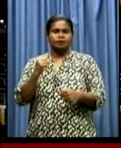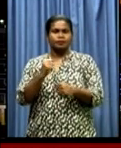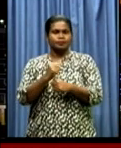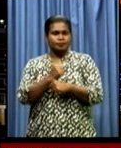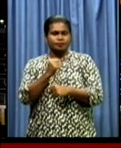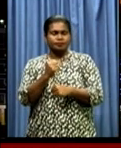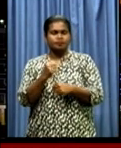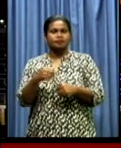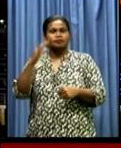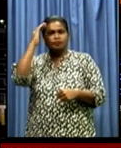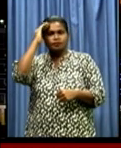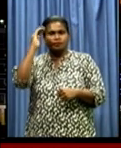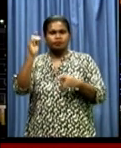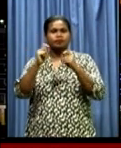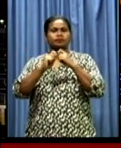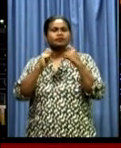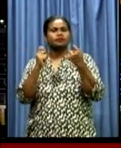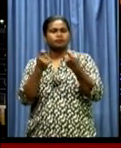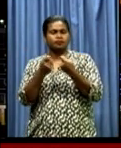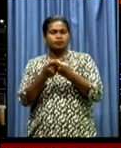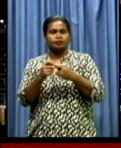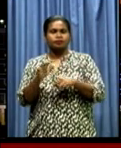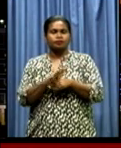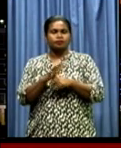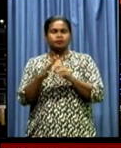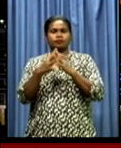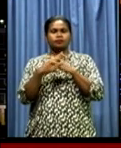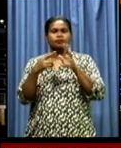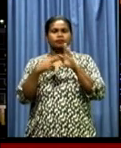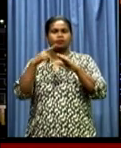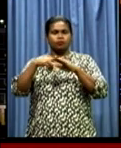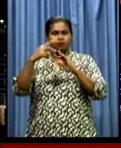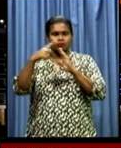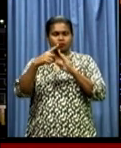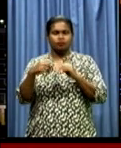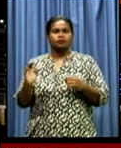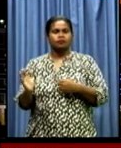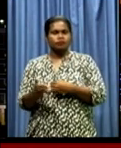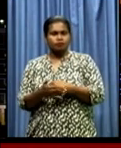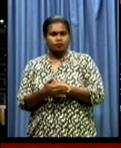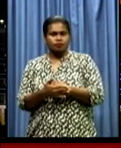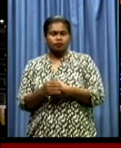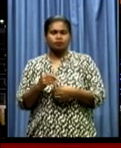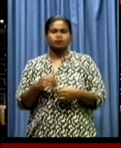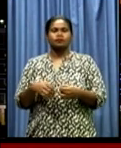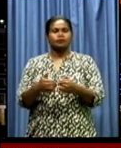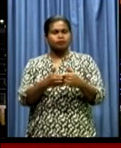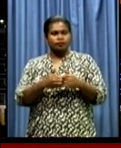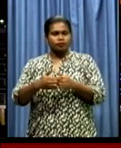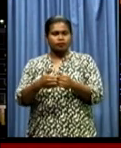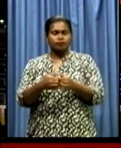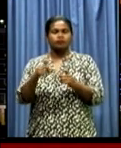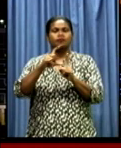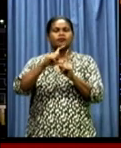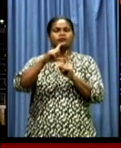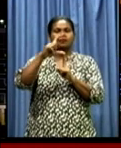Negotiating Team to bring Wafi Golpu negotiations to a close for state to sign agreement